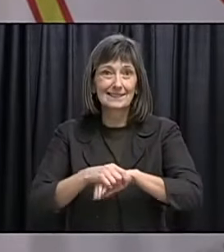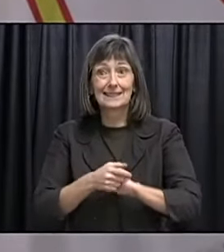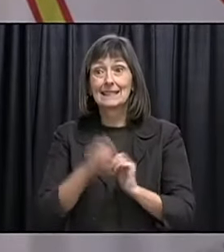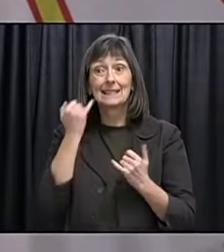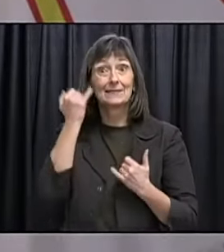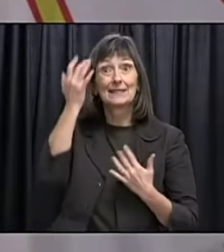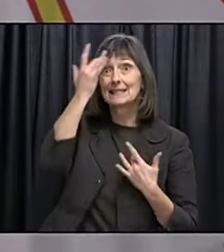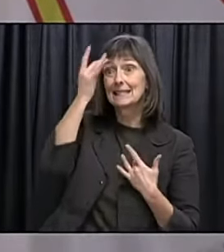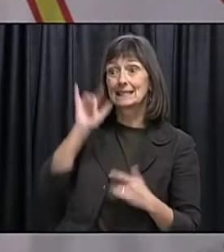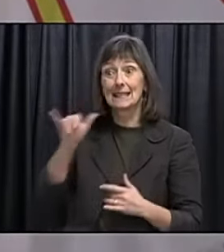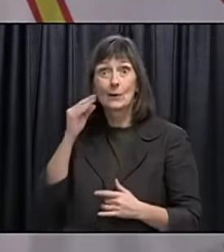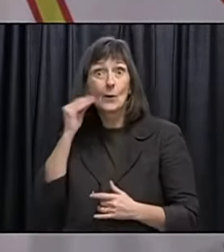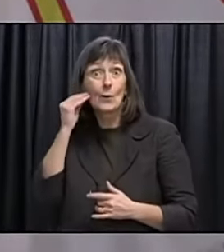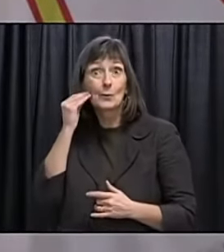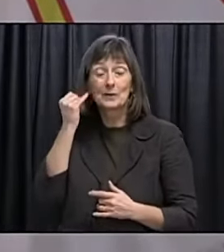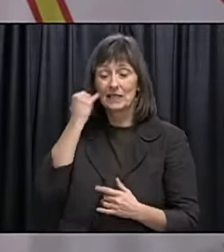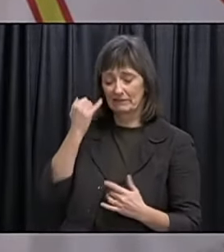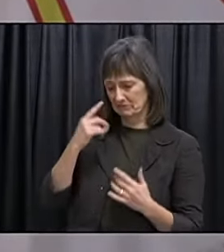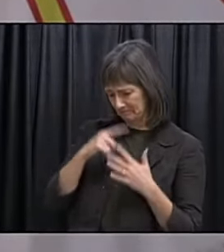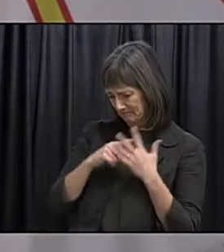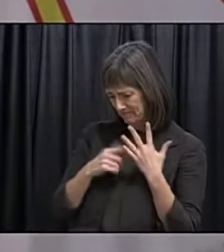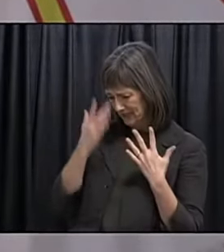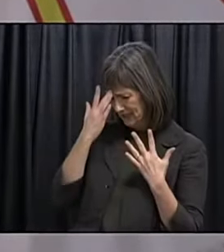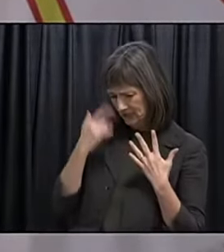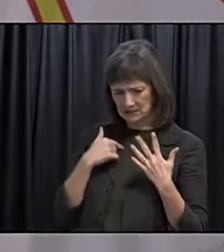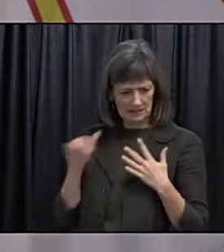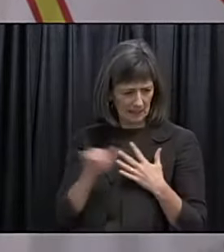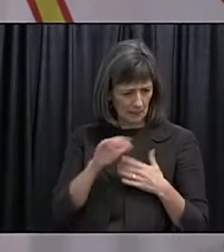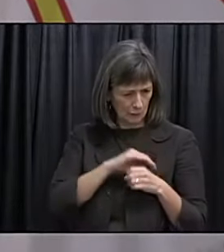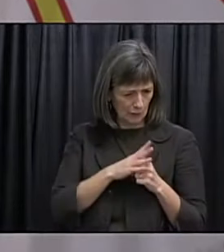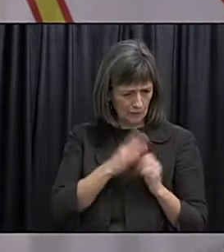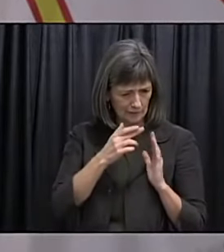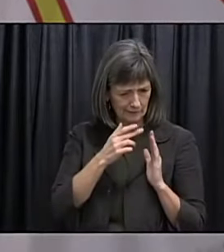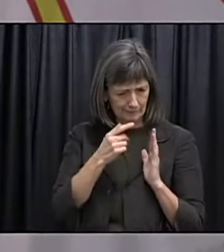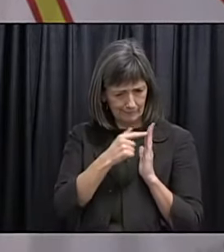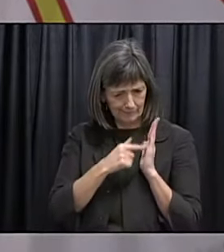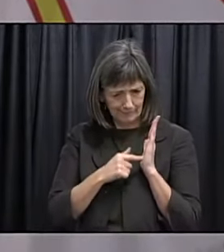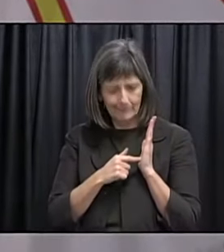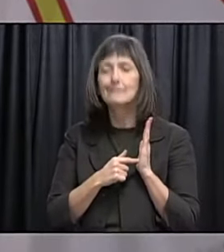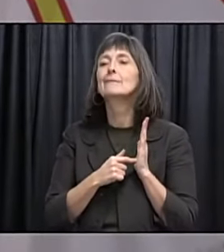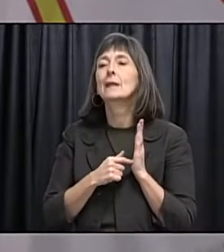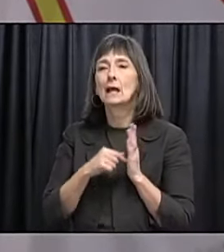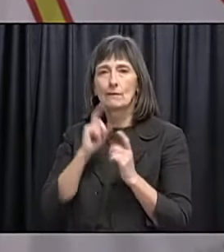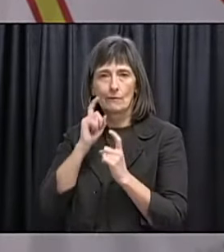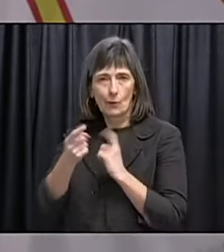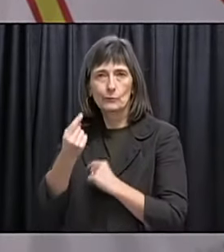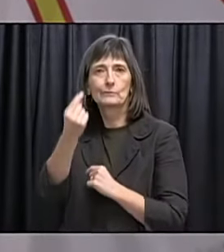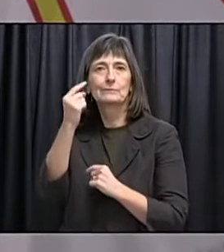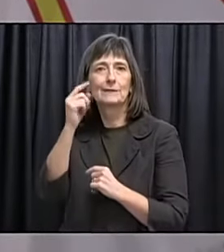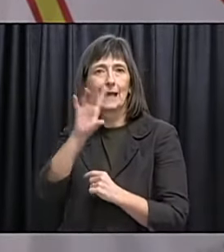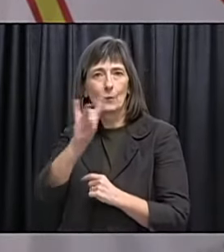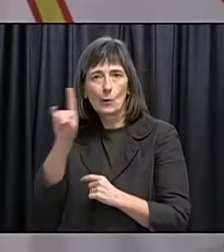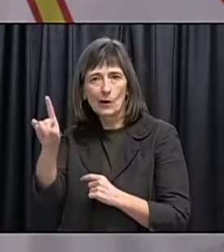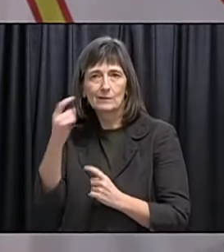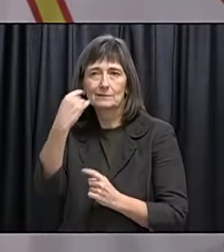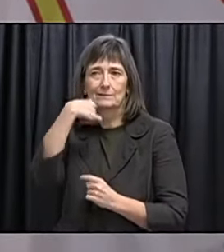staying home if you're sick get tested if you're sick um we should be able to uh be able to handle what comes our way